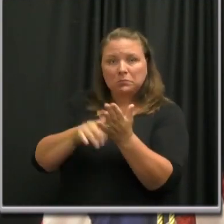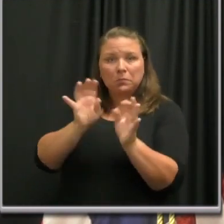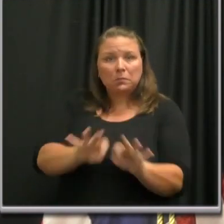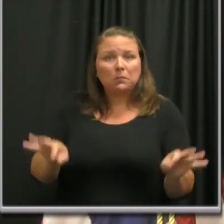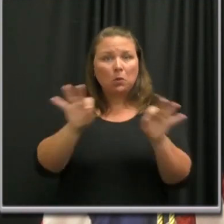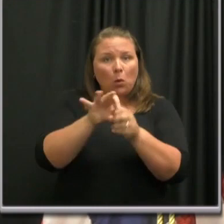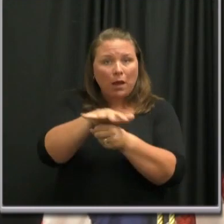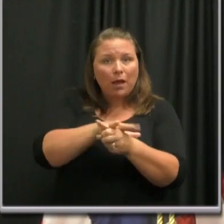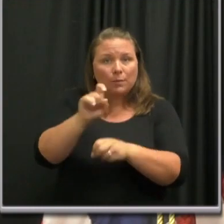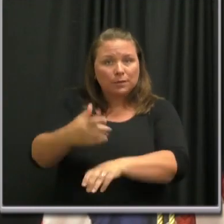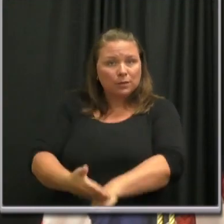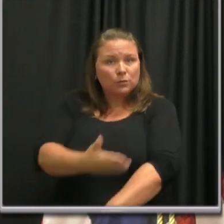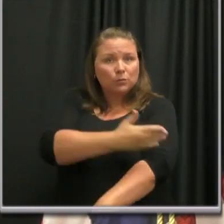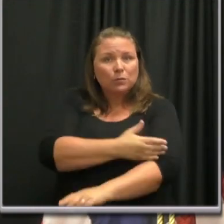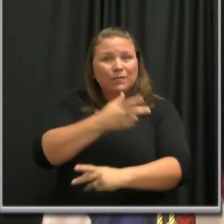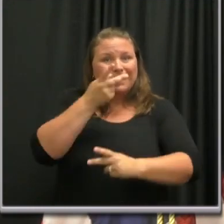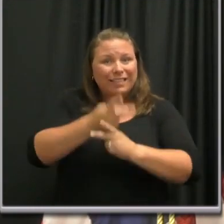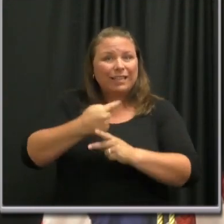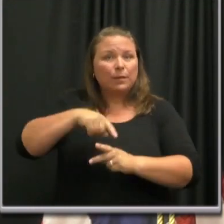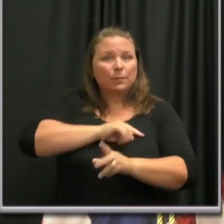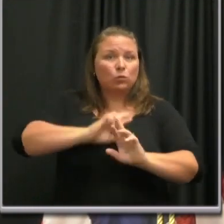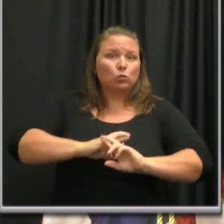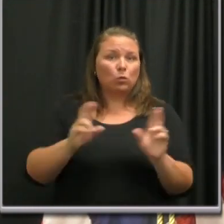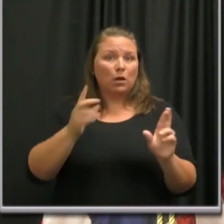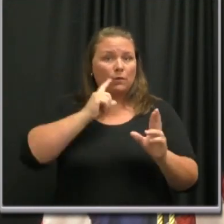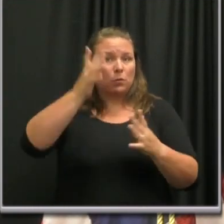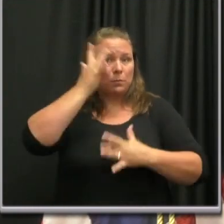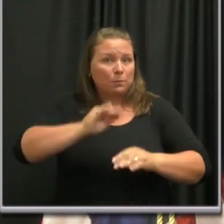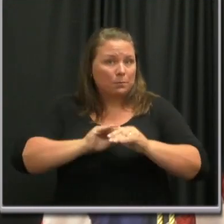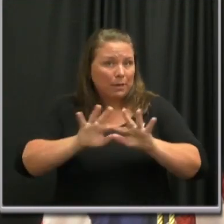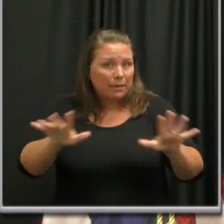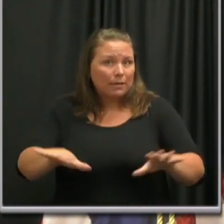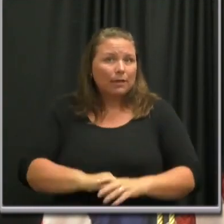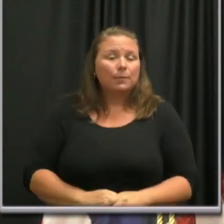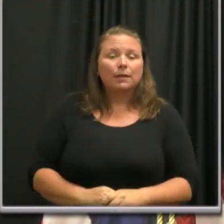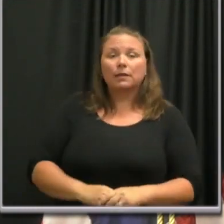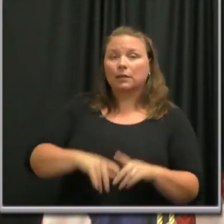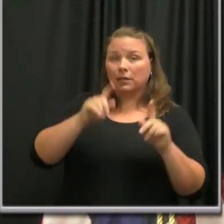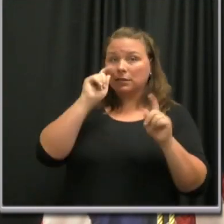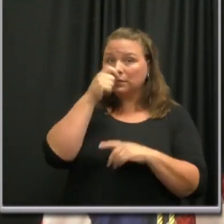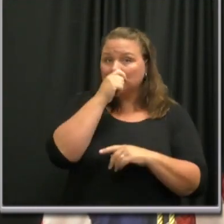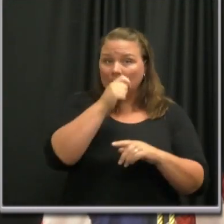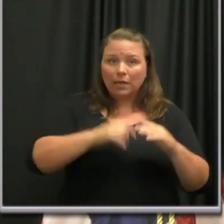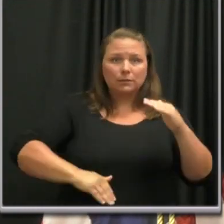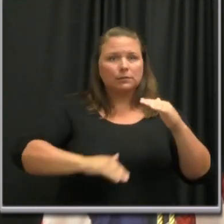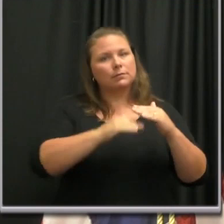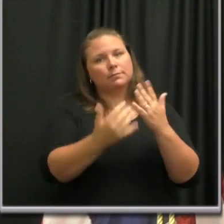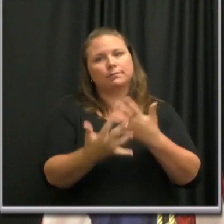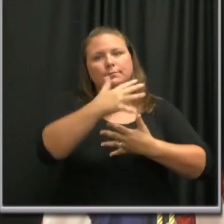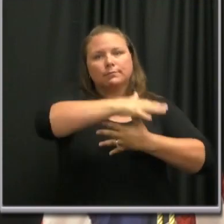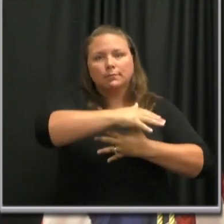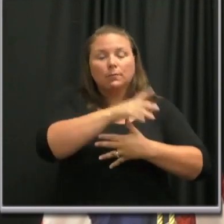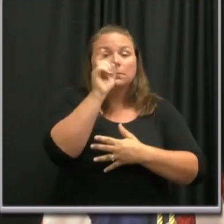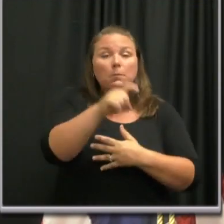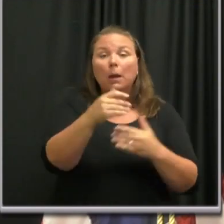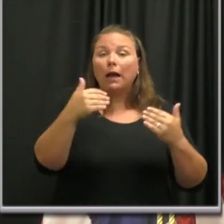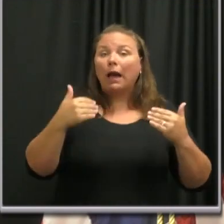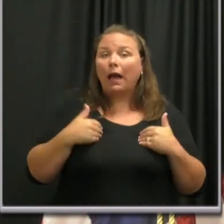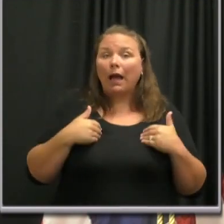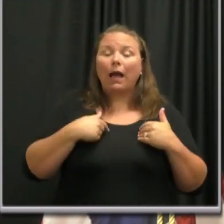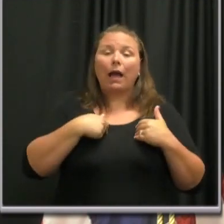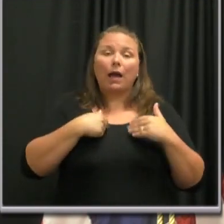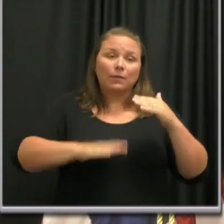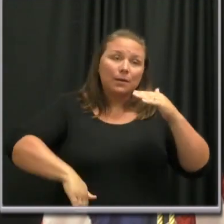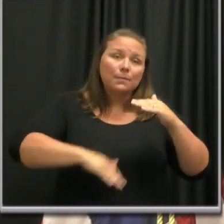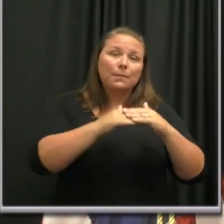improve to make sure the city was ready for this pandemic. Testing was at the top of the list. We needed to be able to have the testing